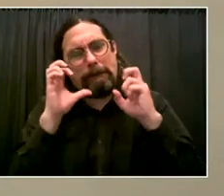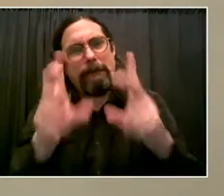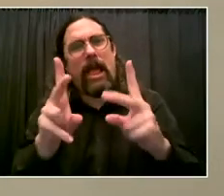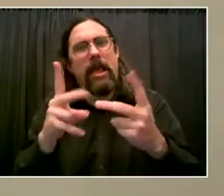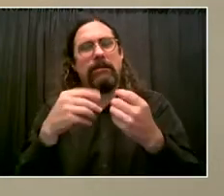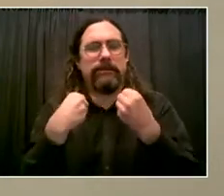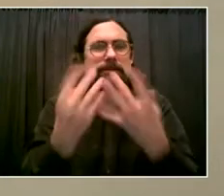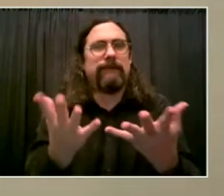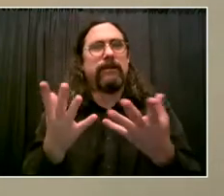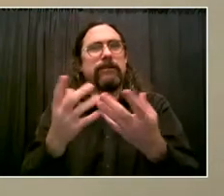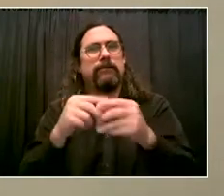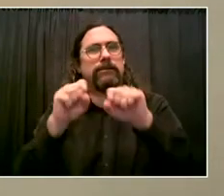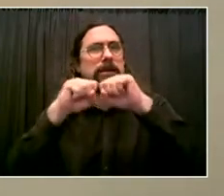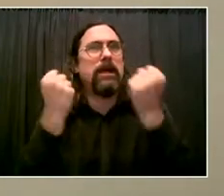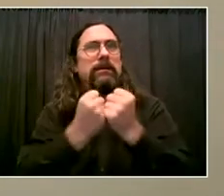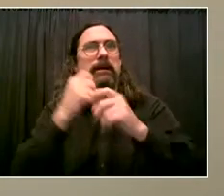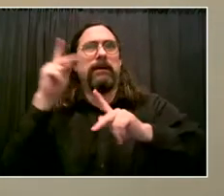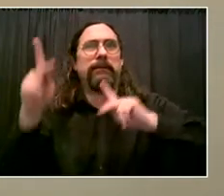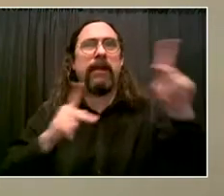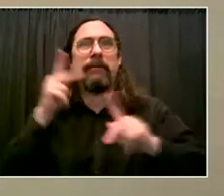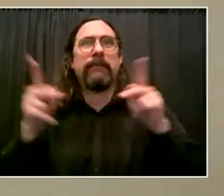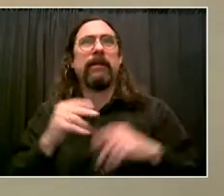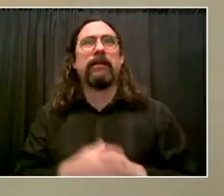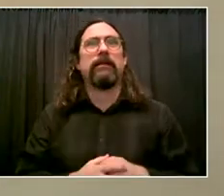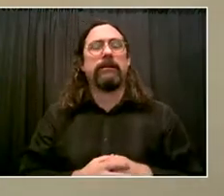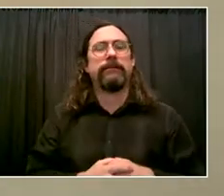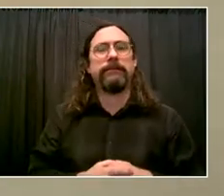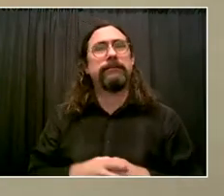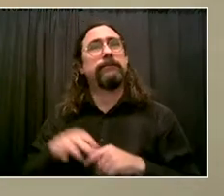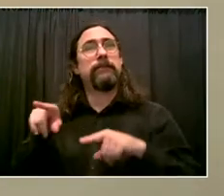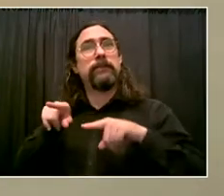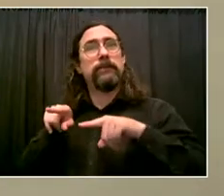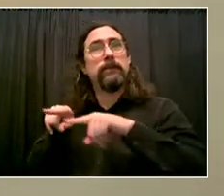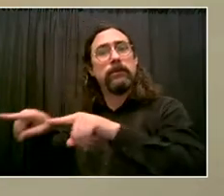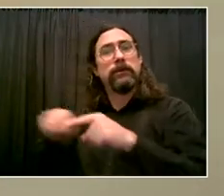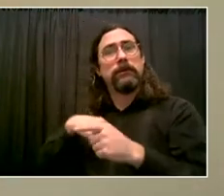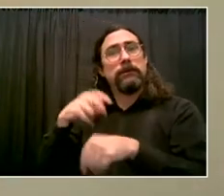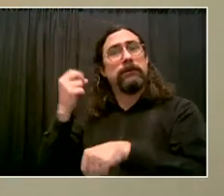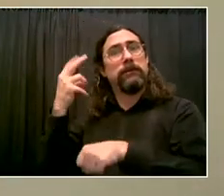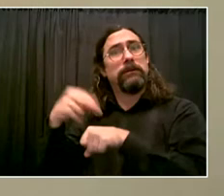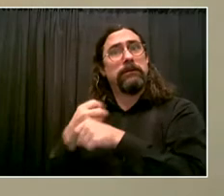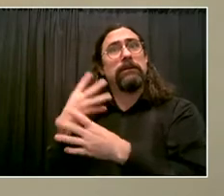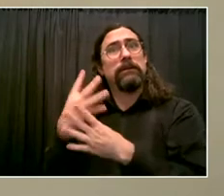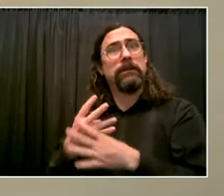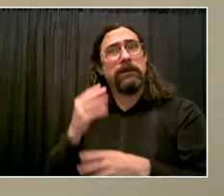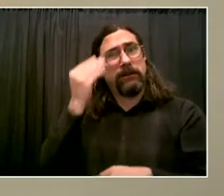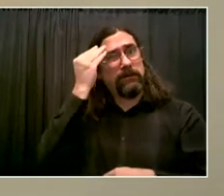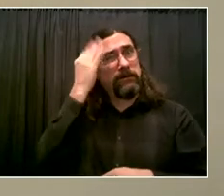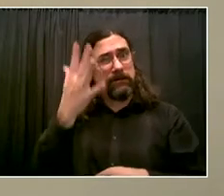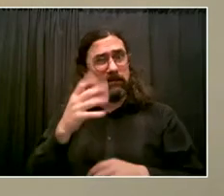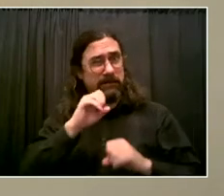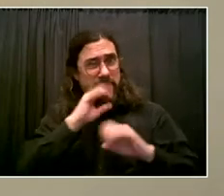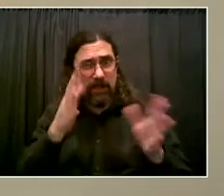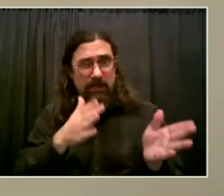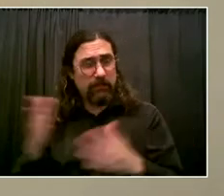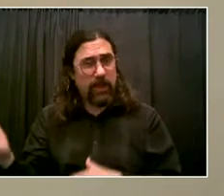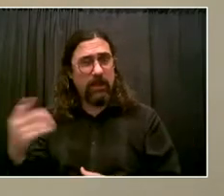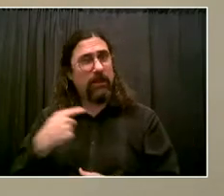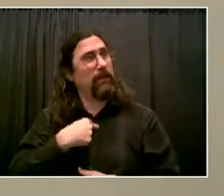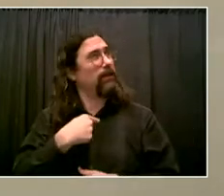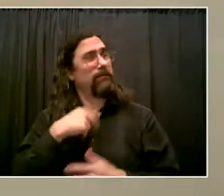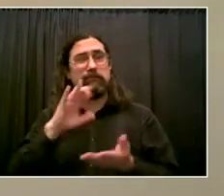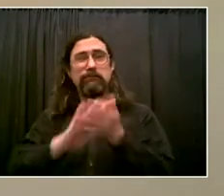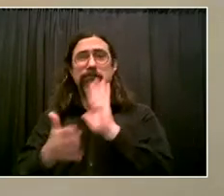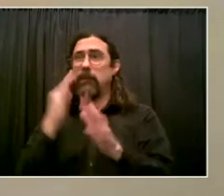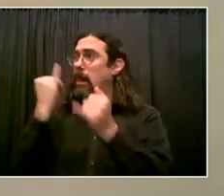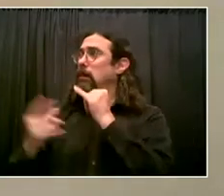of just, you know, get out and figure it out. And that continues to happen today. So one of the things that, you know, we want to